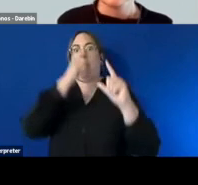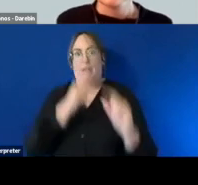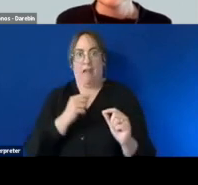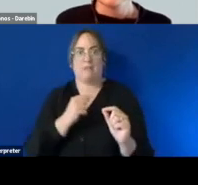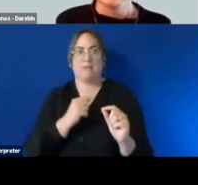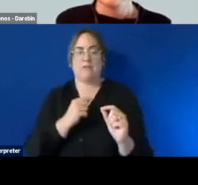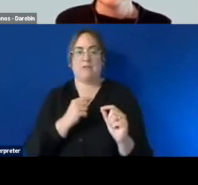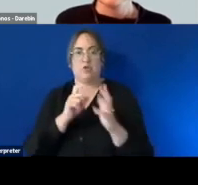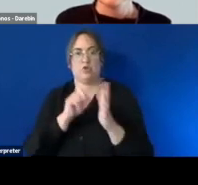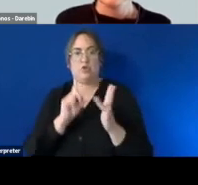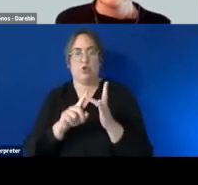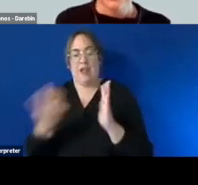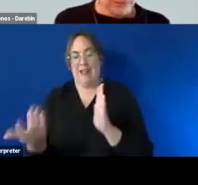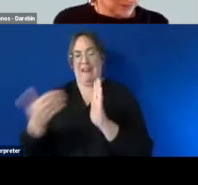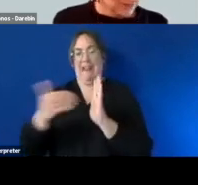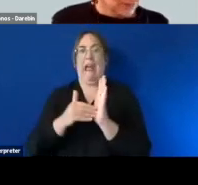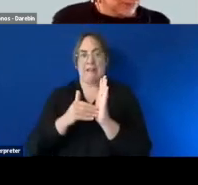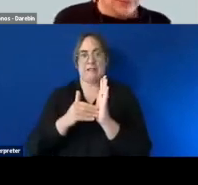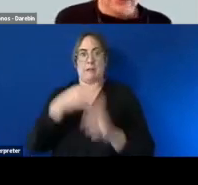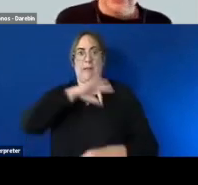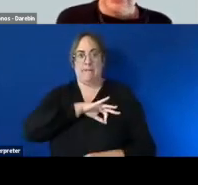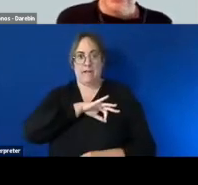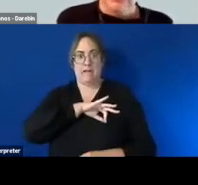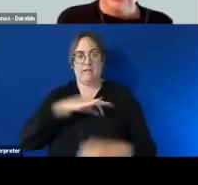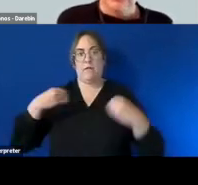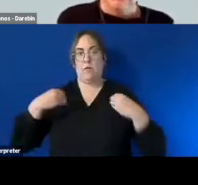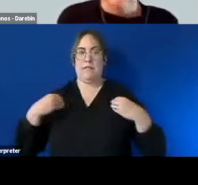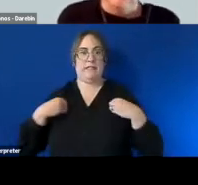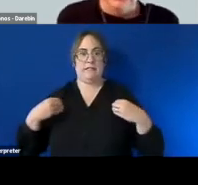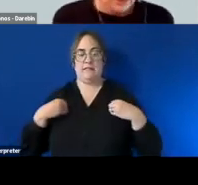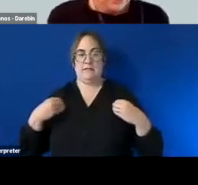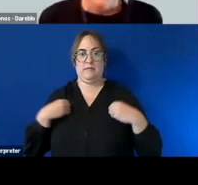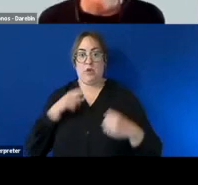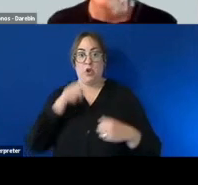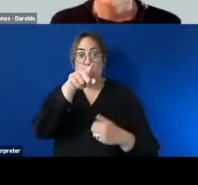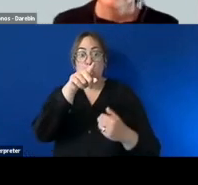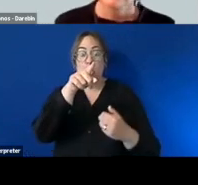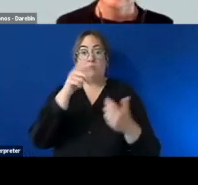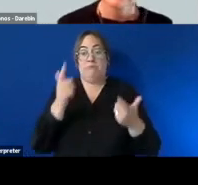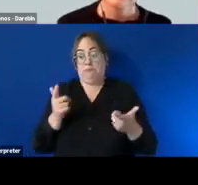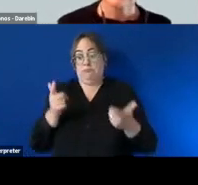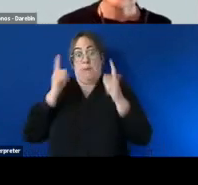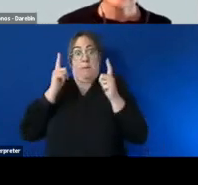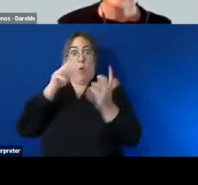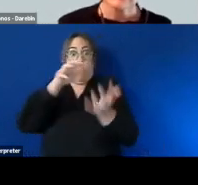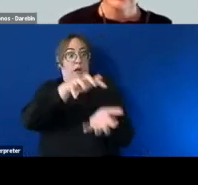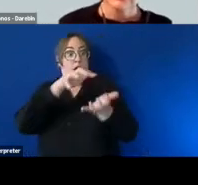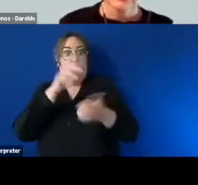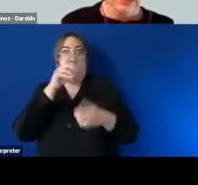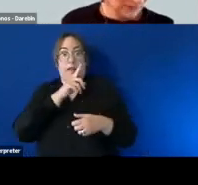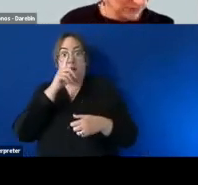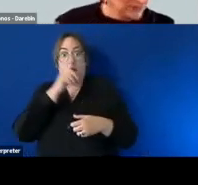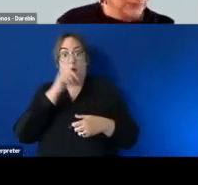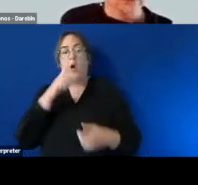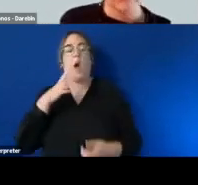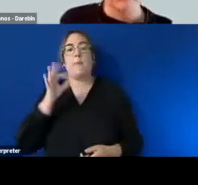to an environment to a work environment so any opportunity if you're an employer who is employing people i'm not saying you